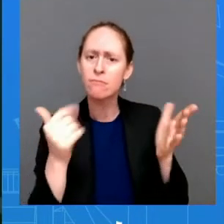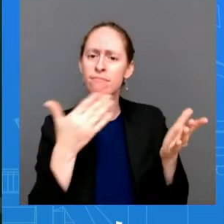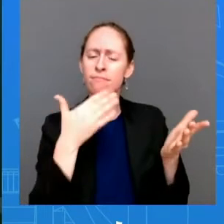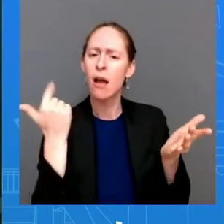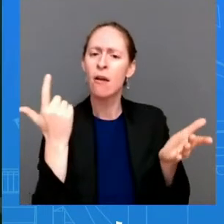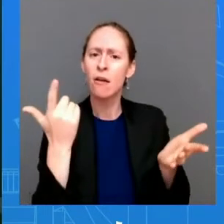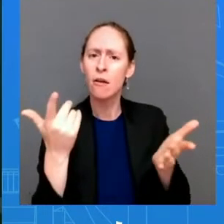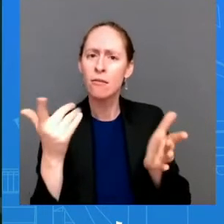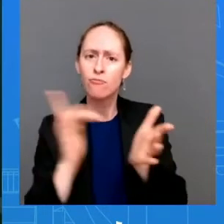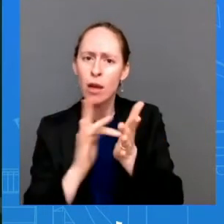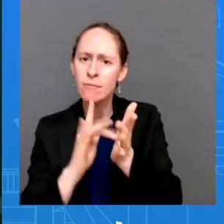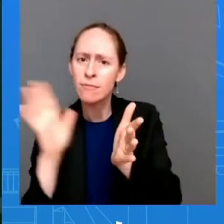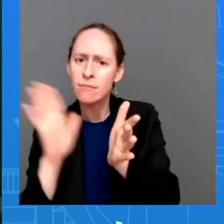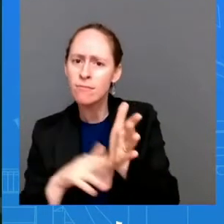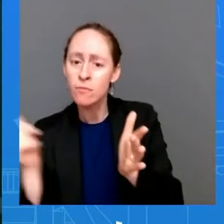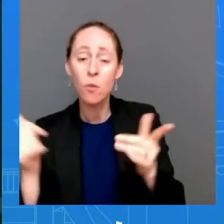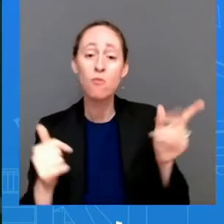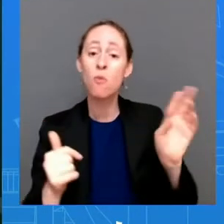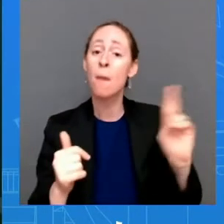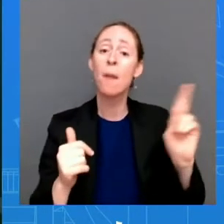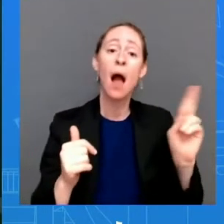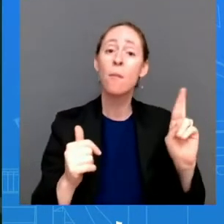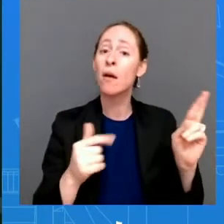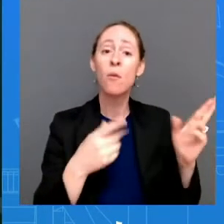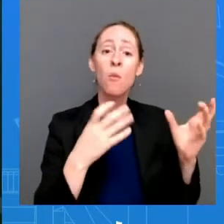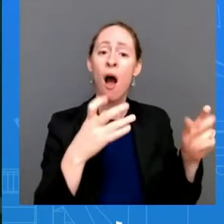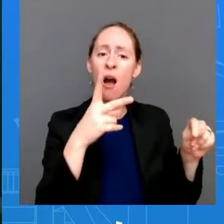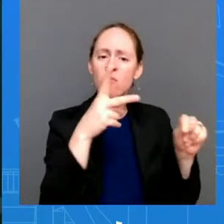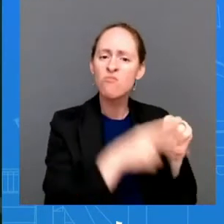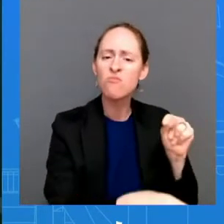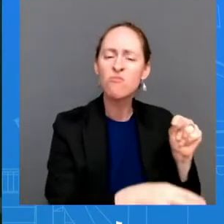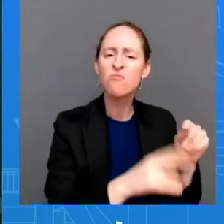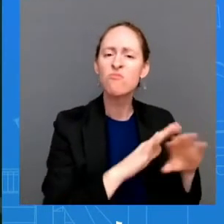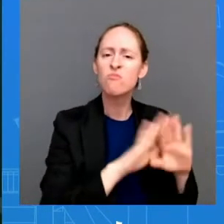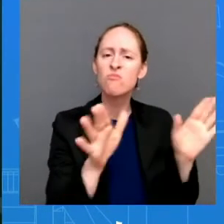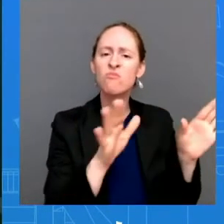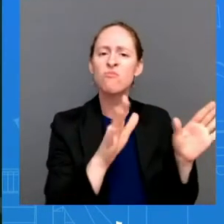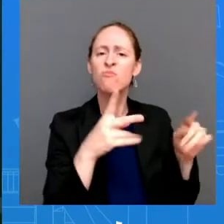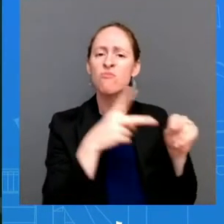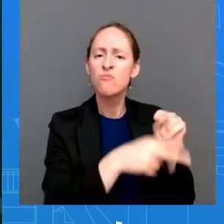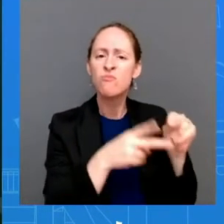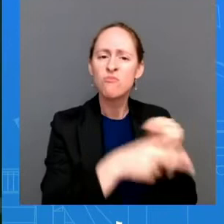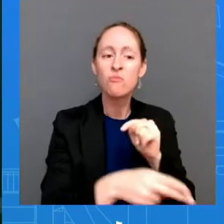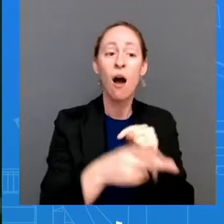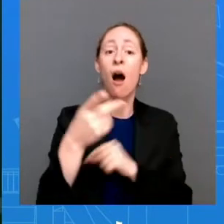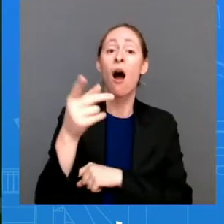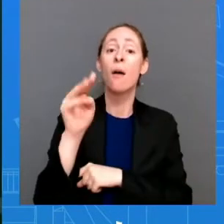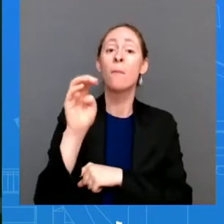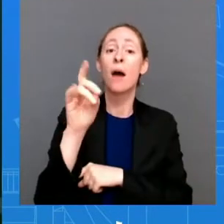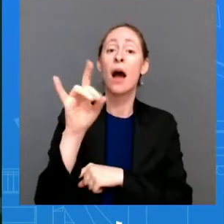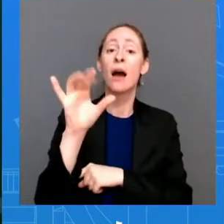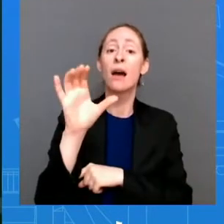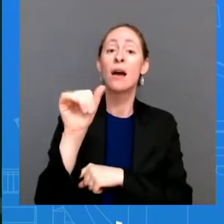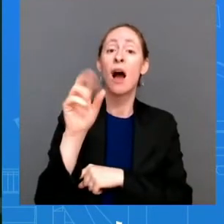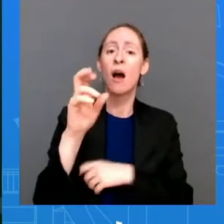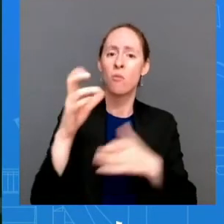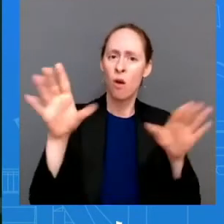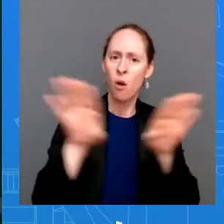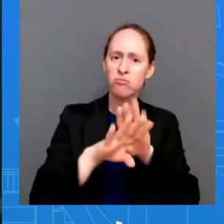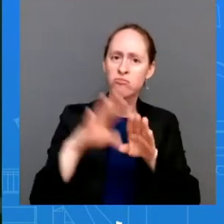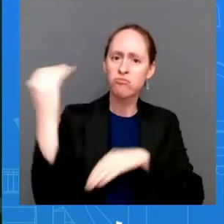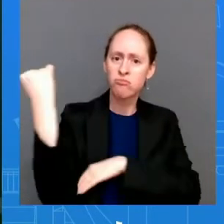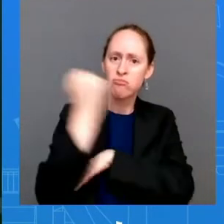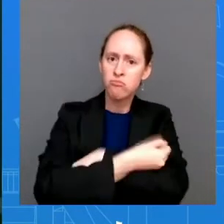block every year like ron johnson repeated yesterday the choice is clear and we